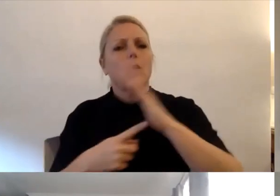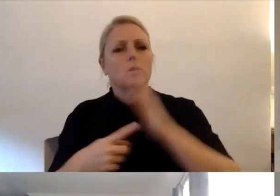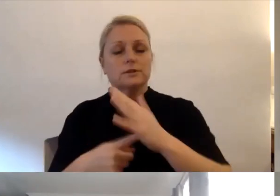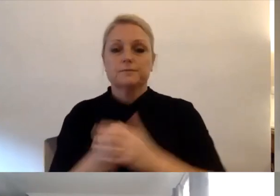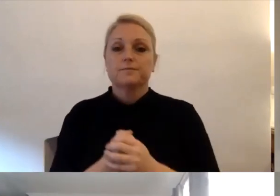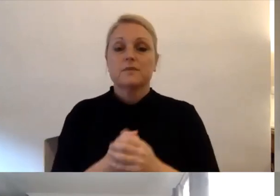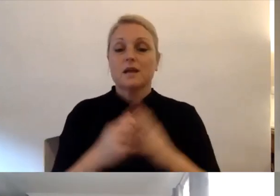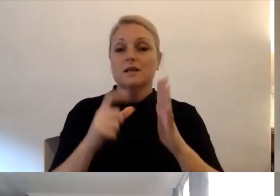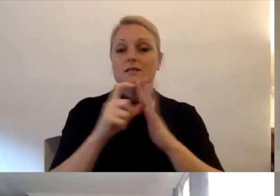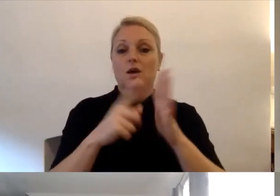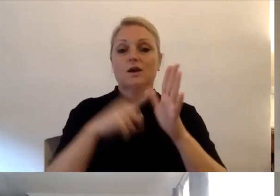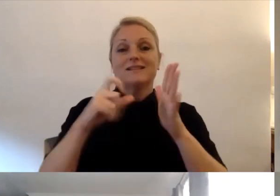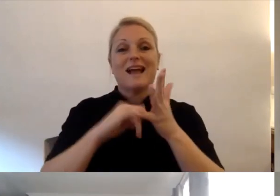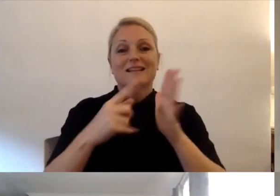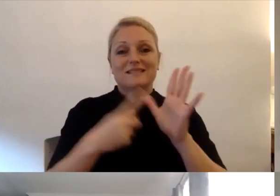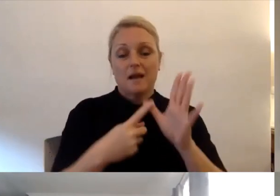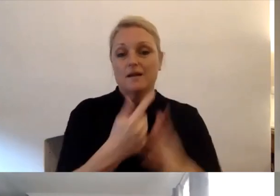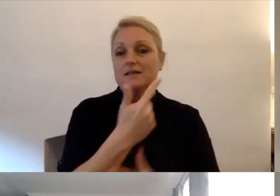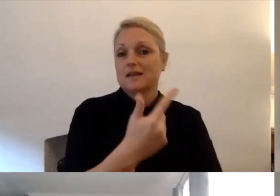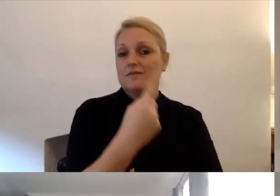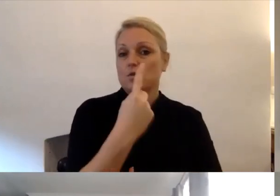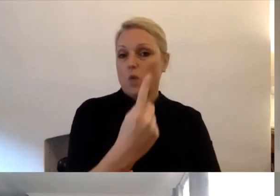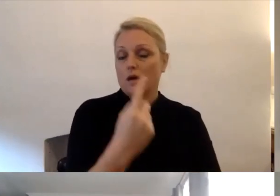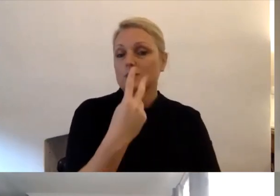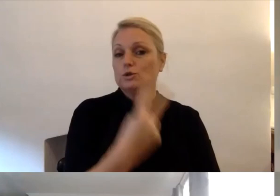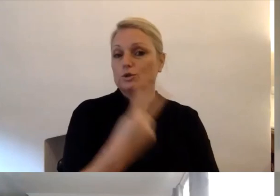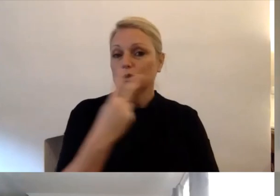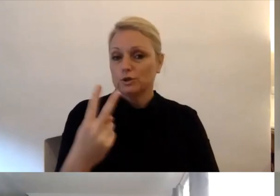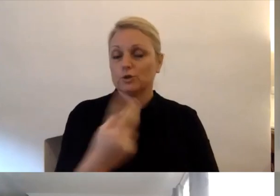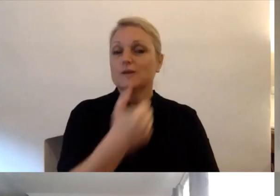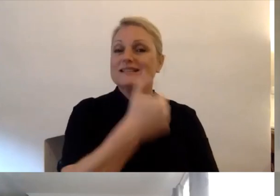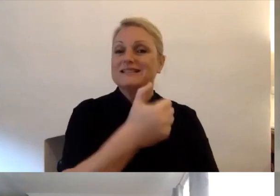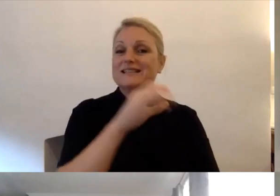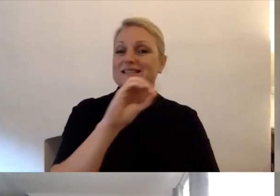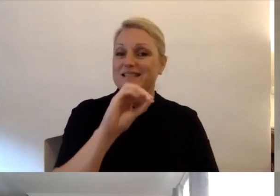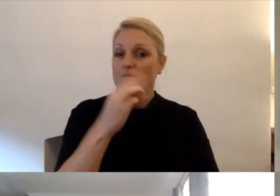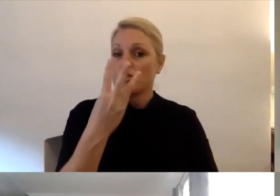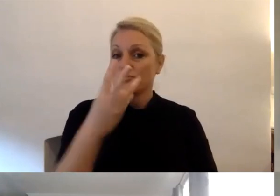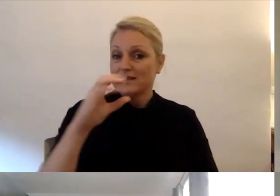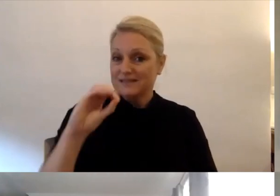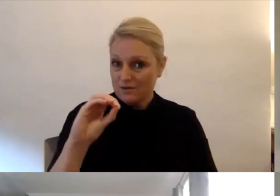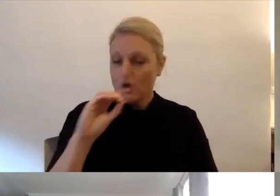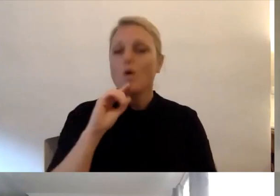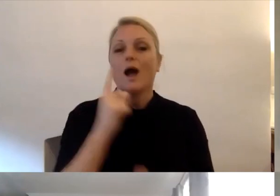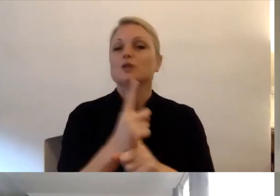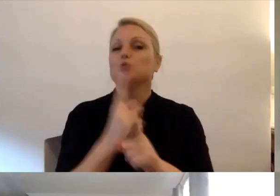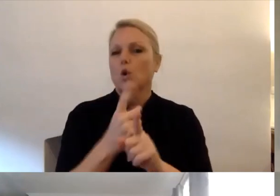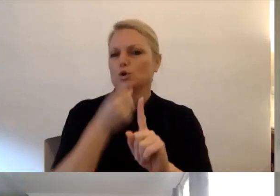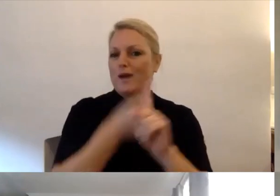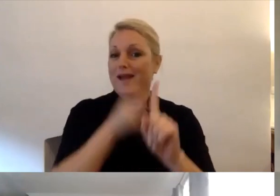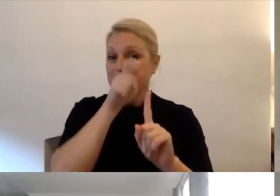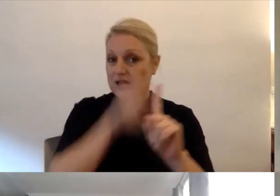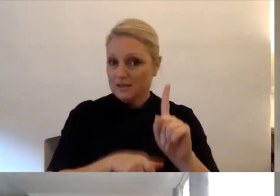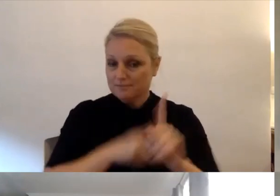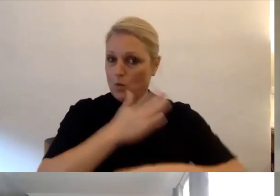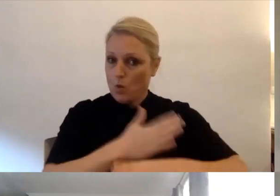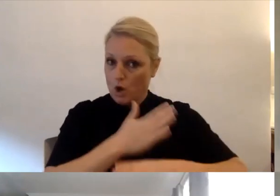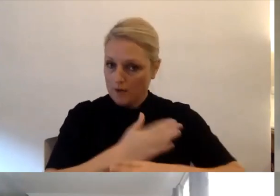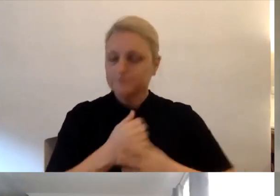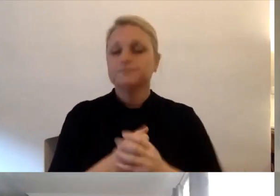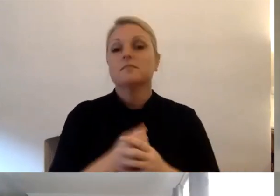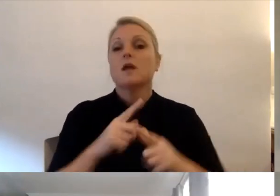on 7122 6030 and speak with an advocate. You can also visit our website,